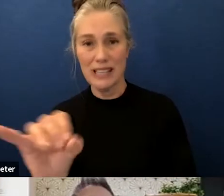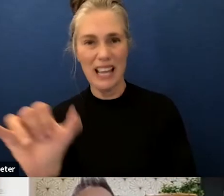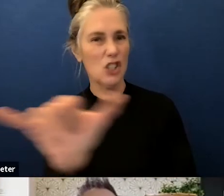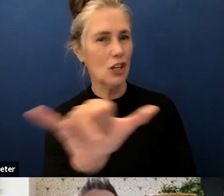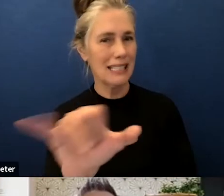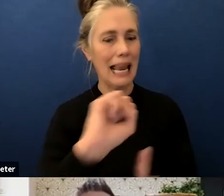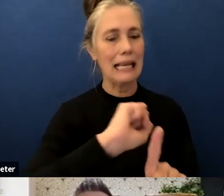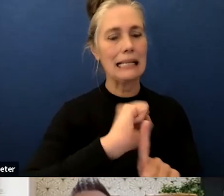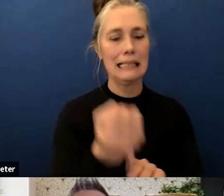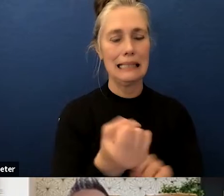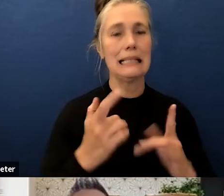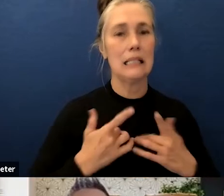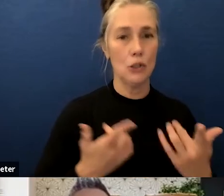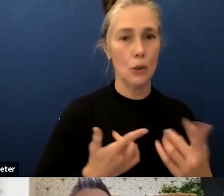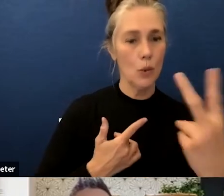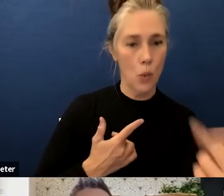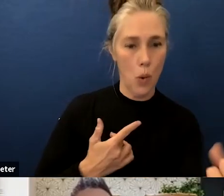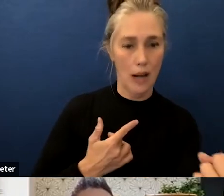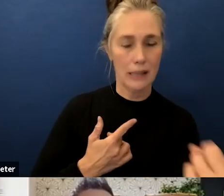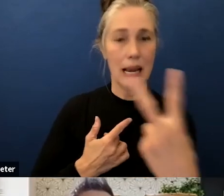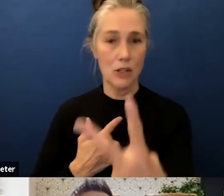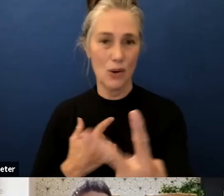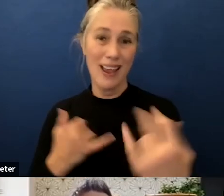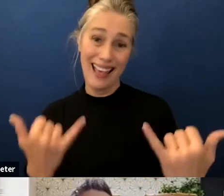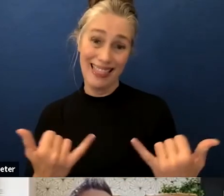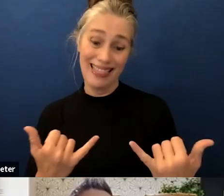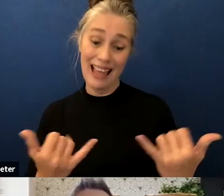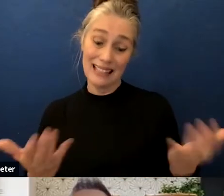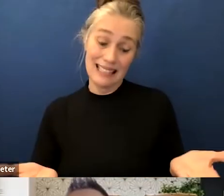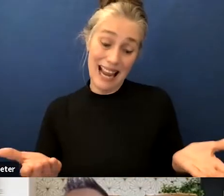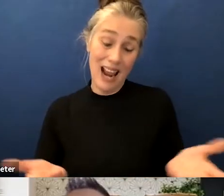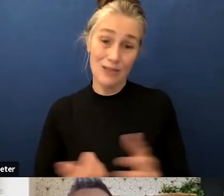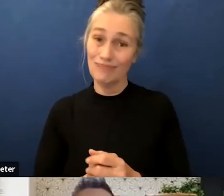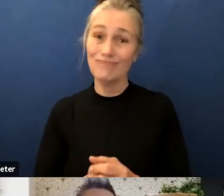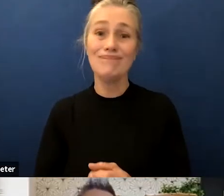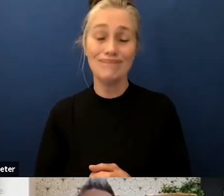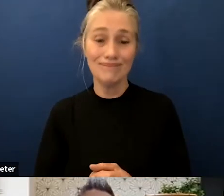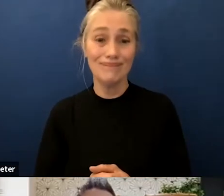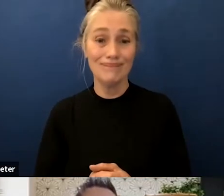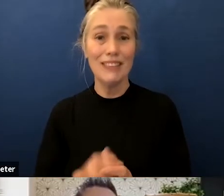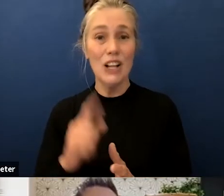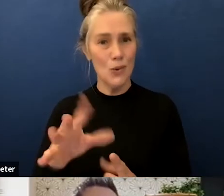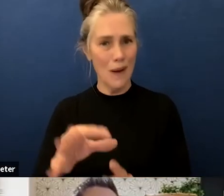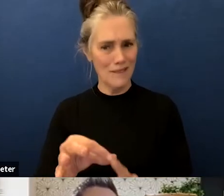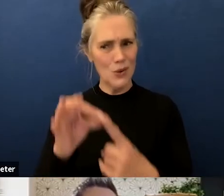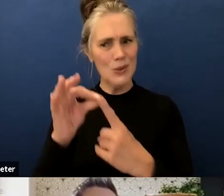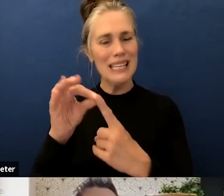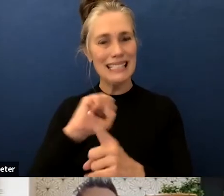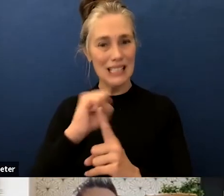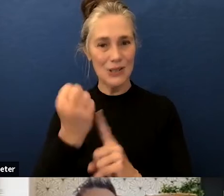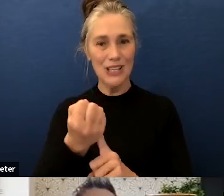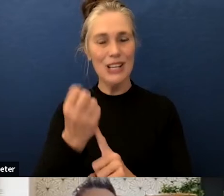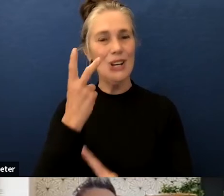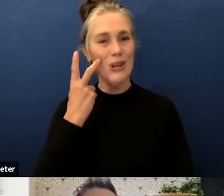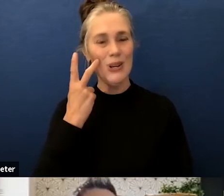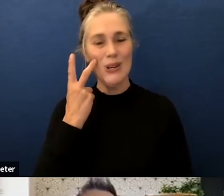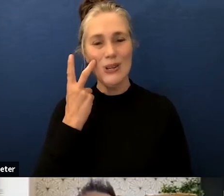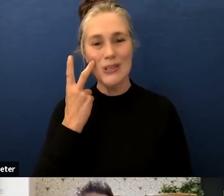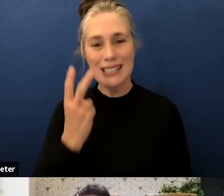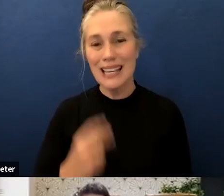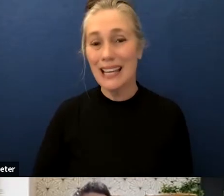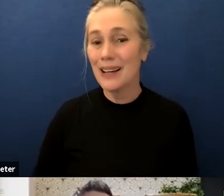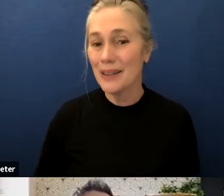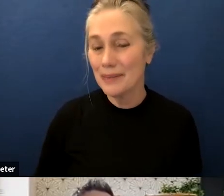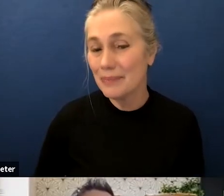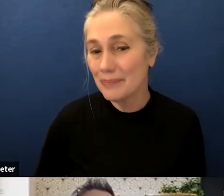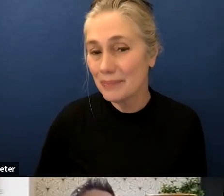where we're at presently um i will say it's again you guys are in a very unique situation here and as you can see there's